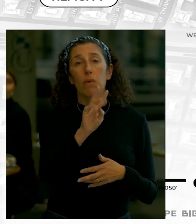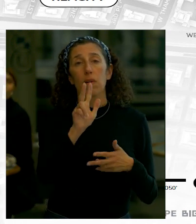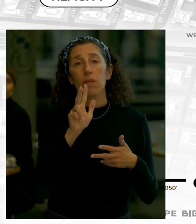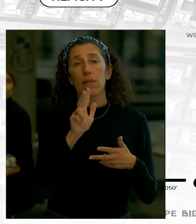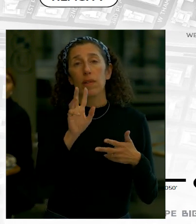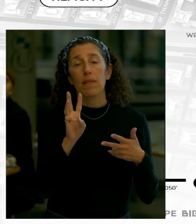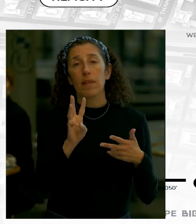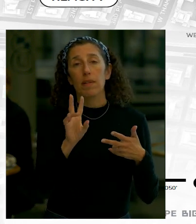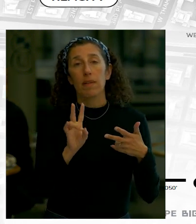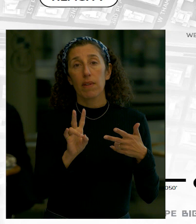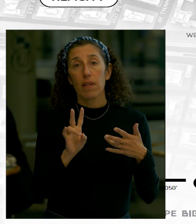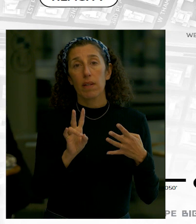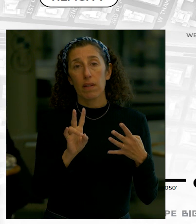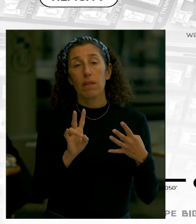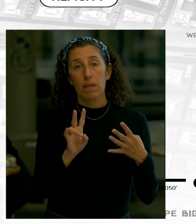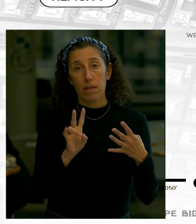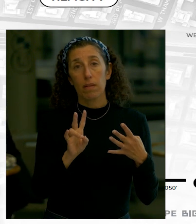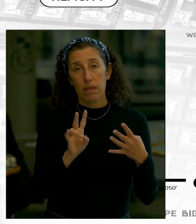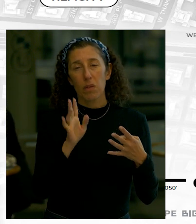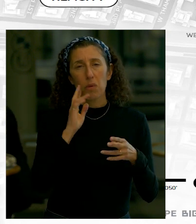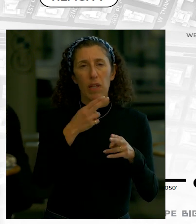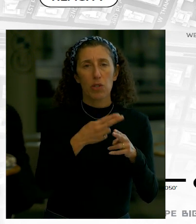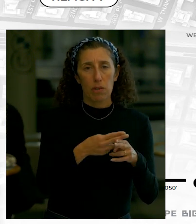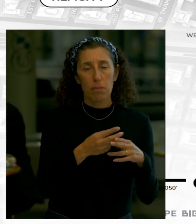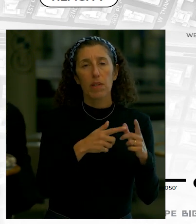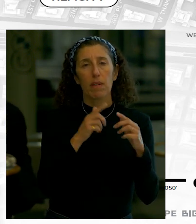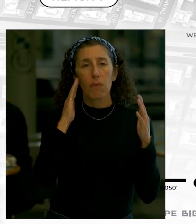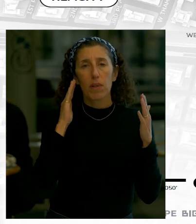been some minor adjustments to those as well and we wanted to show you the latest there